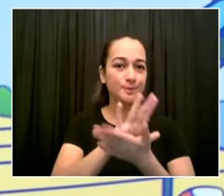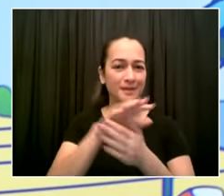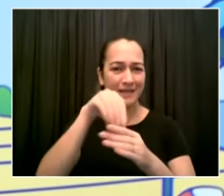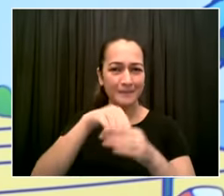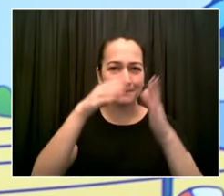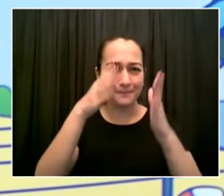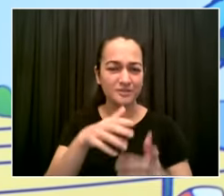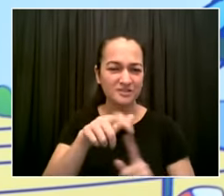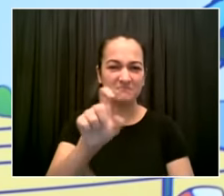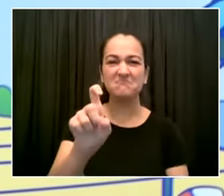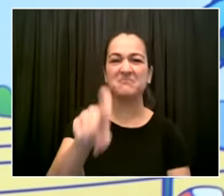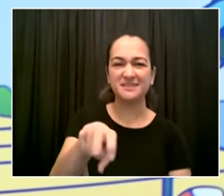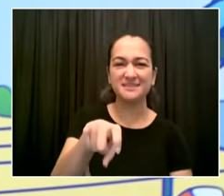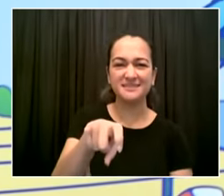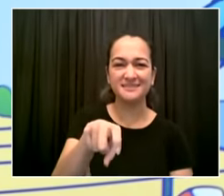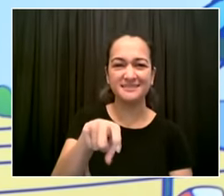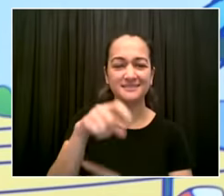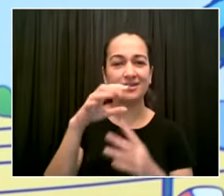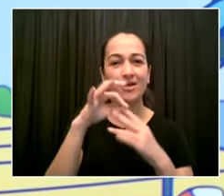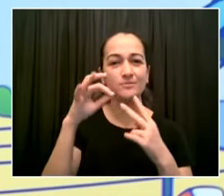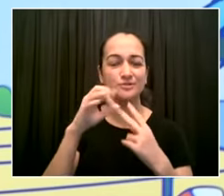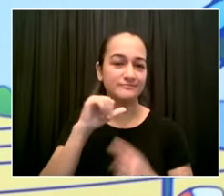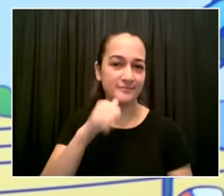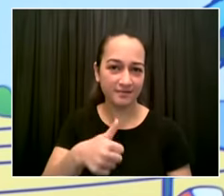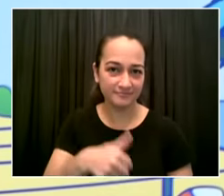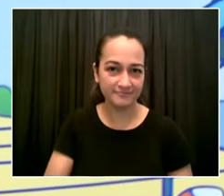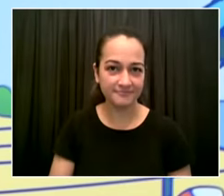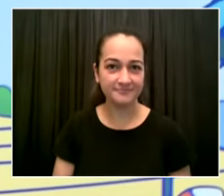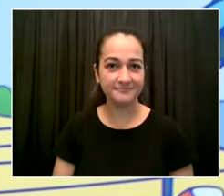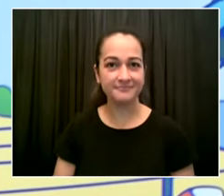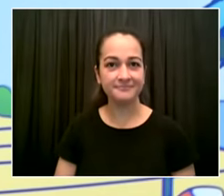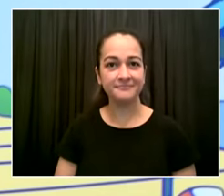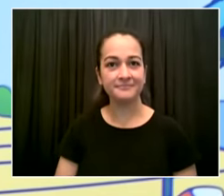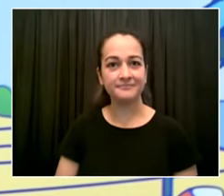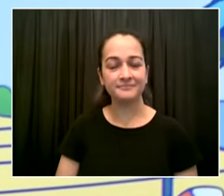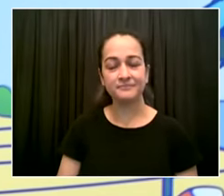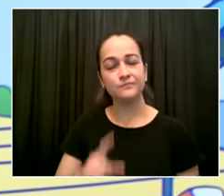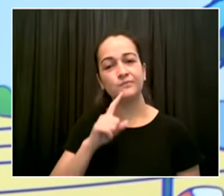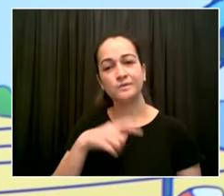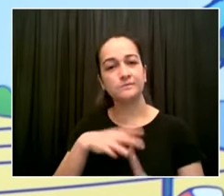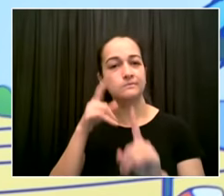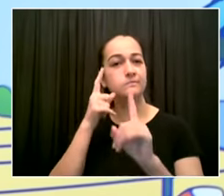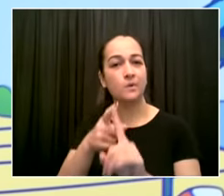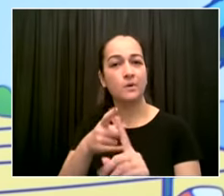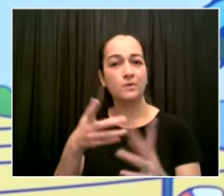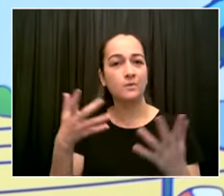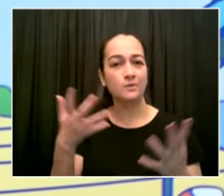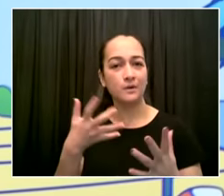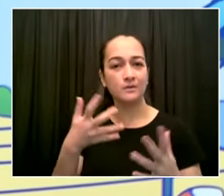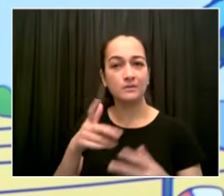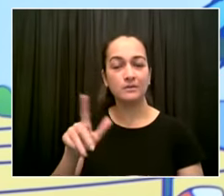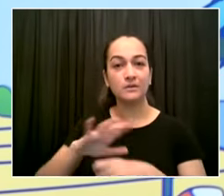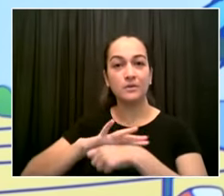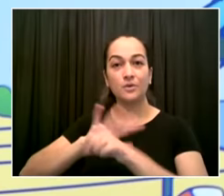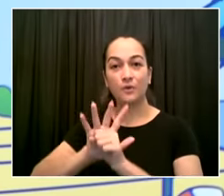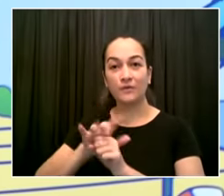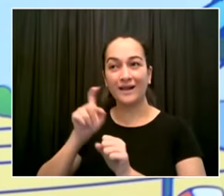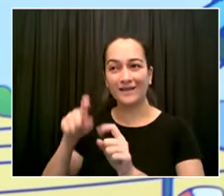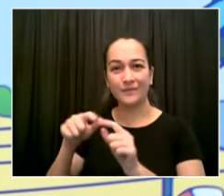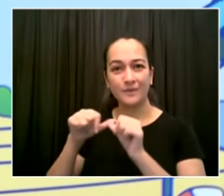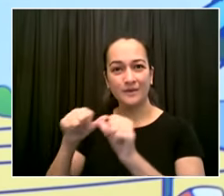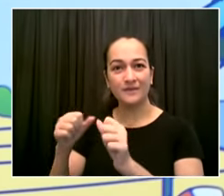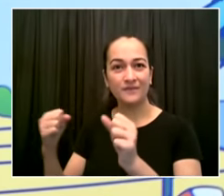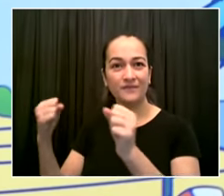peace and freedom which is to fight and defeat covet so we're going to use all the tools we have including the